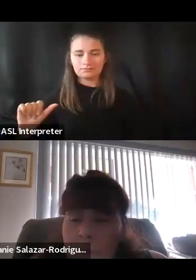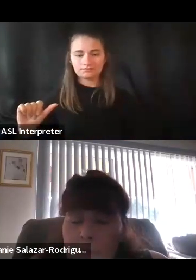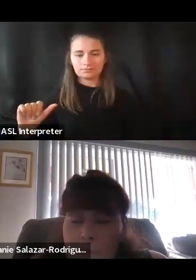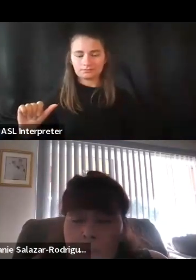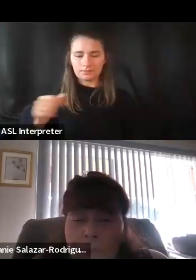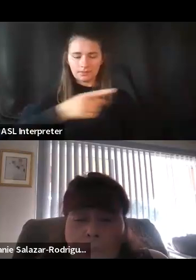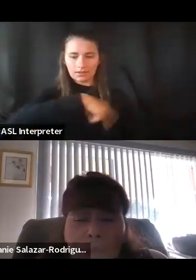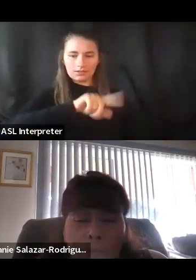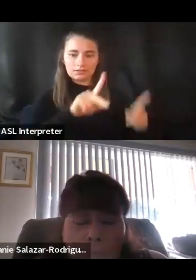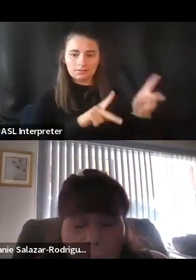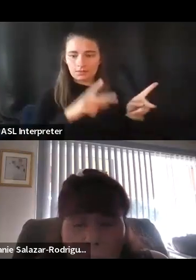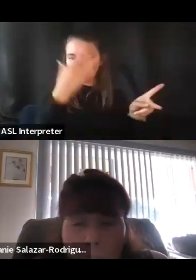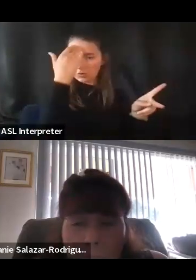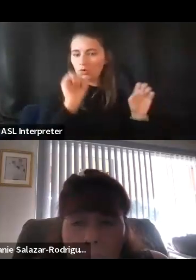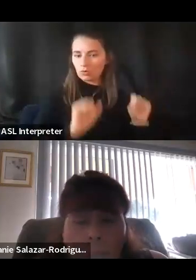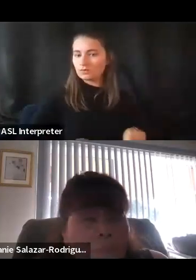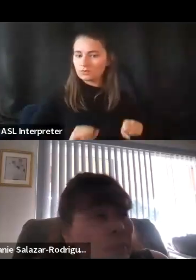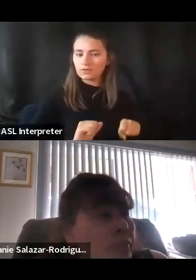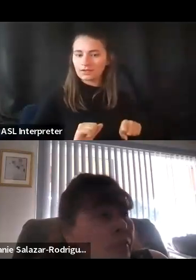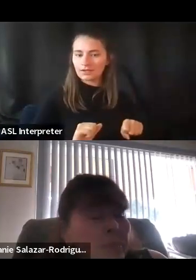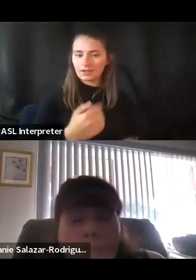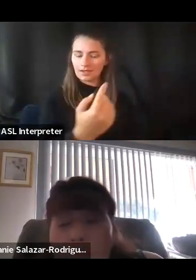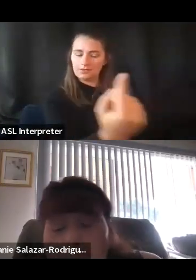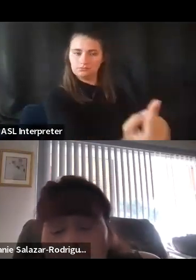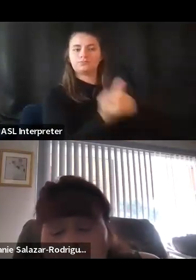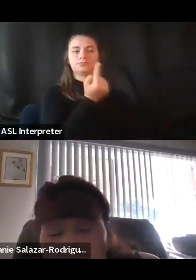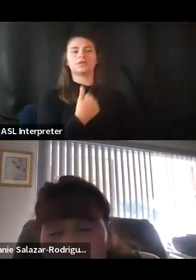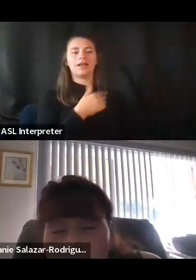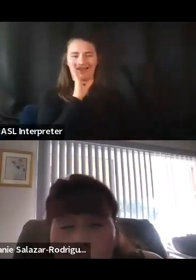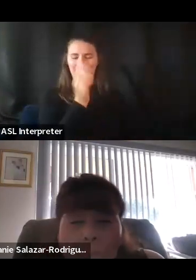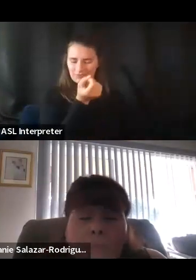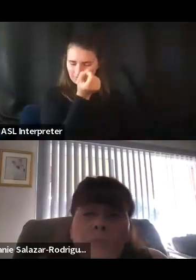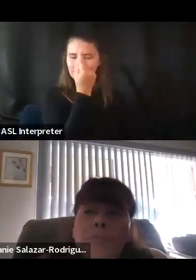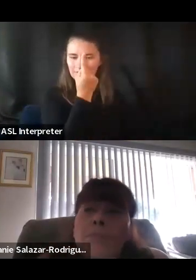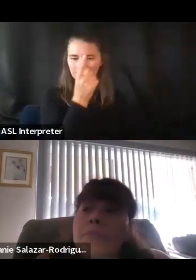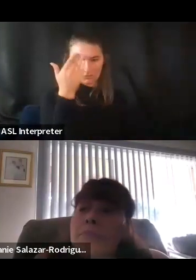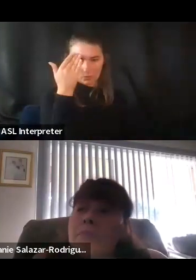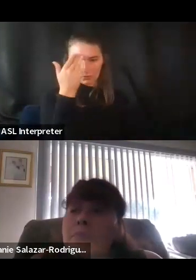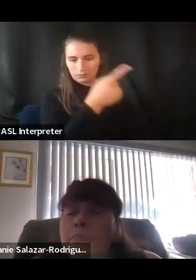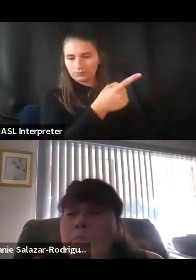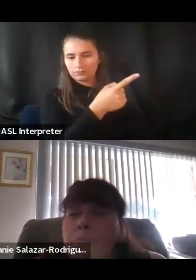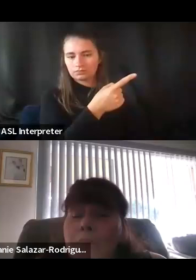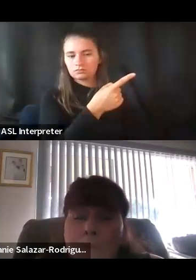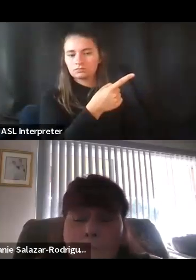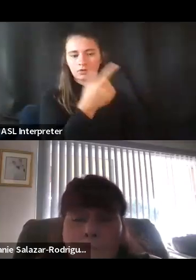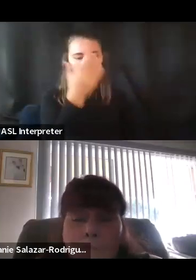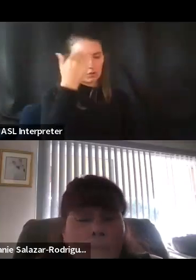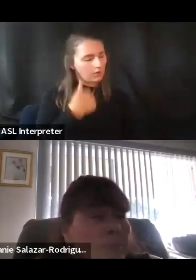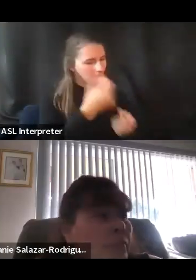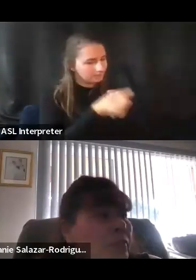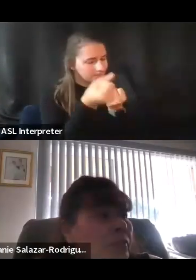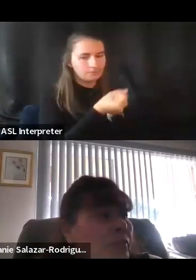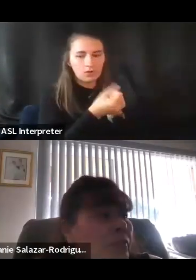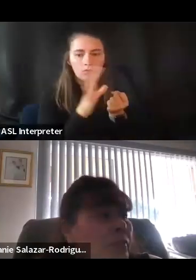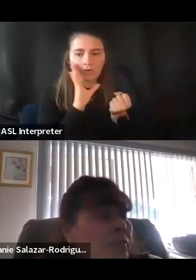they can come and they can count that I will understand them. They know that that I can support them and